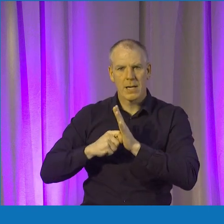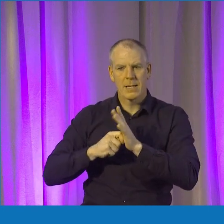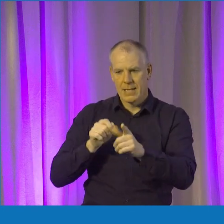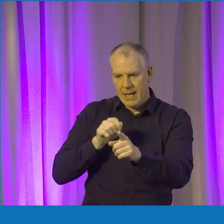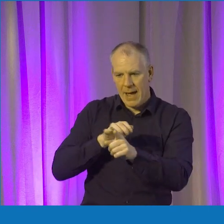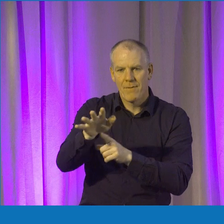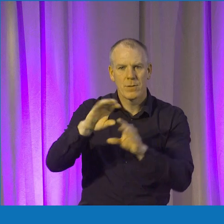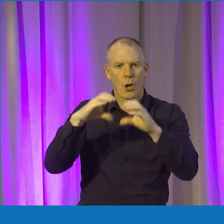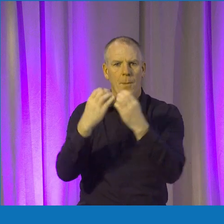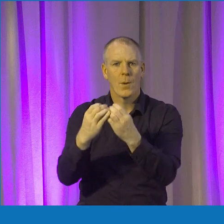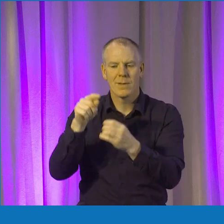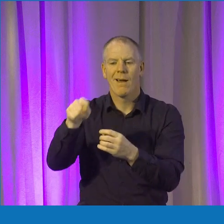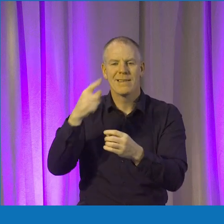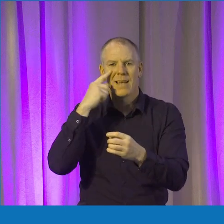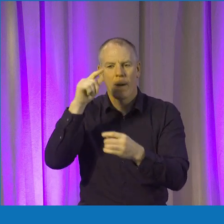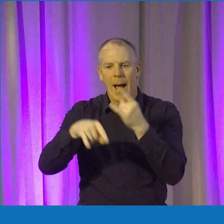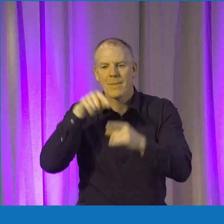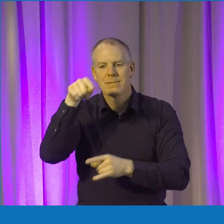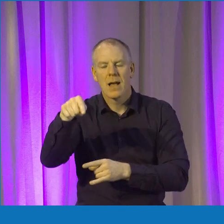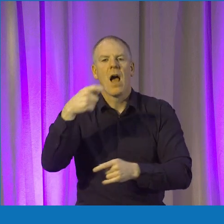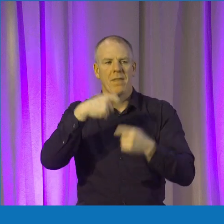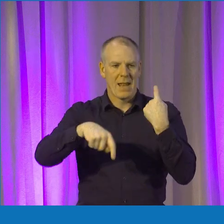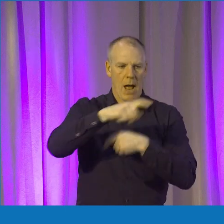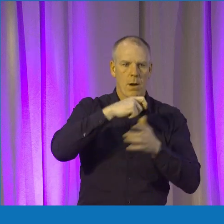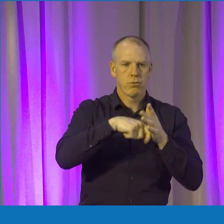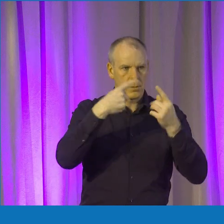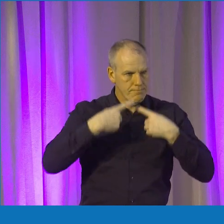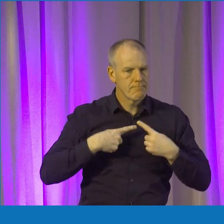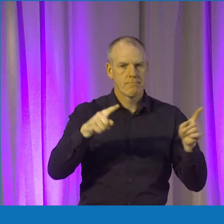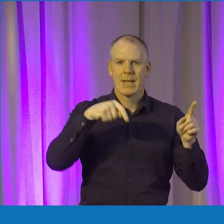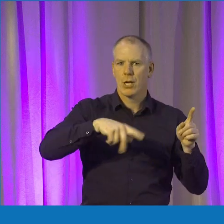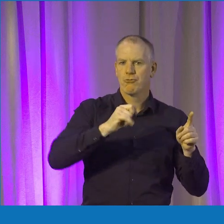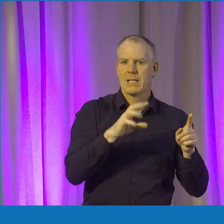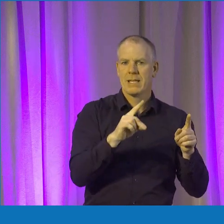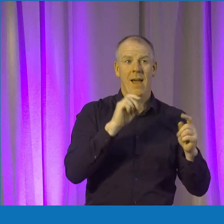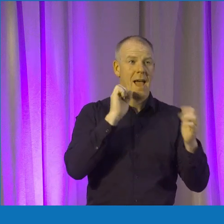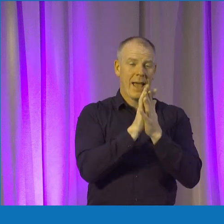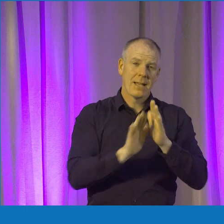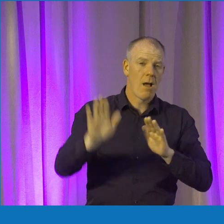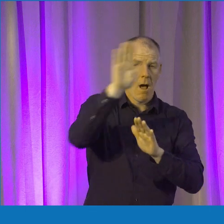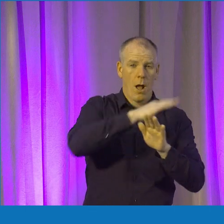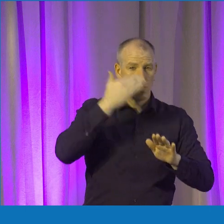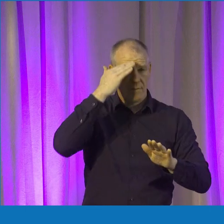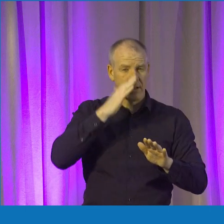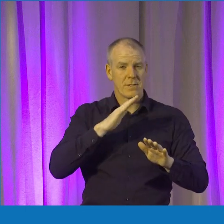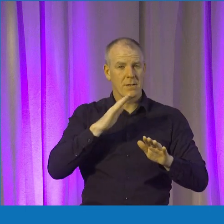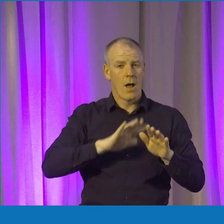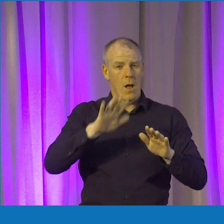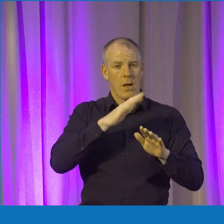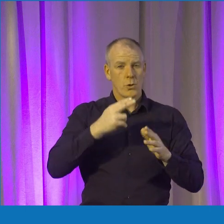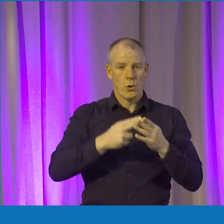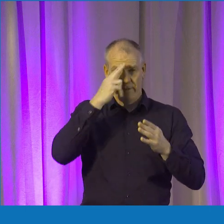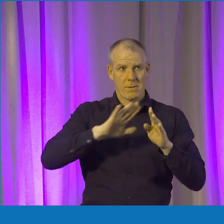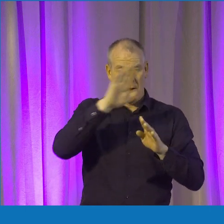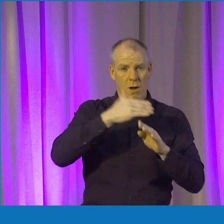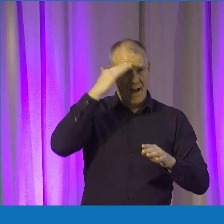community around us and we pitch our projects within Trinity against all the other universities in Ireland with the hopes